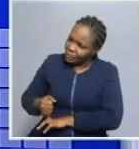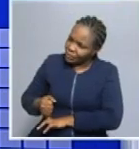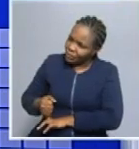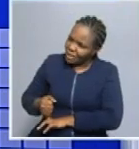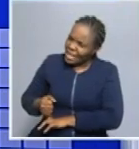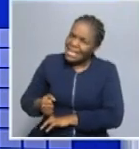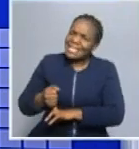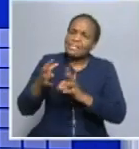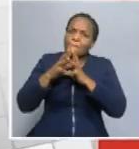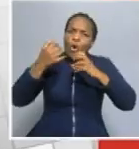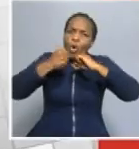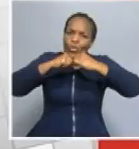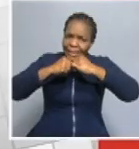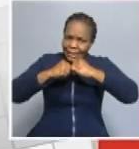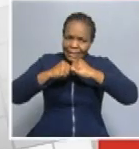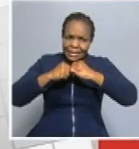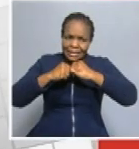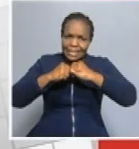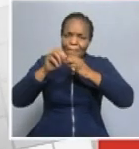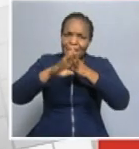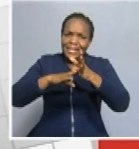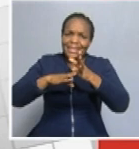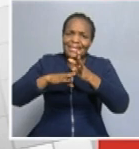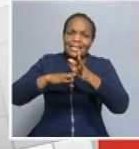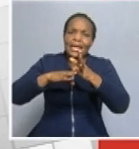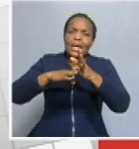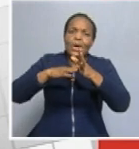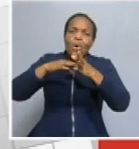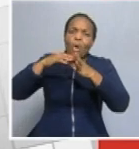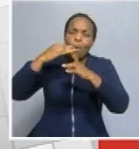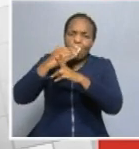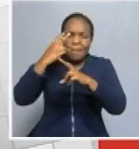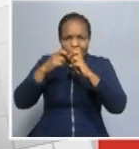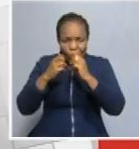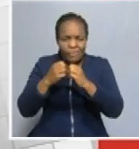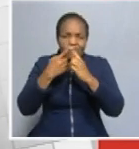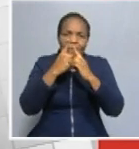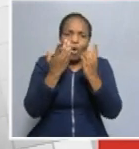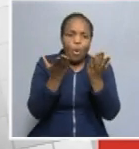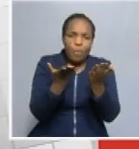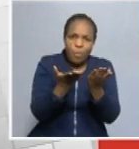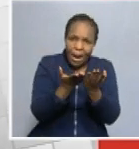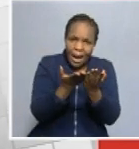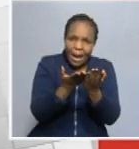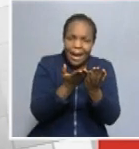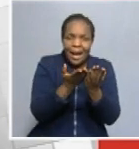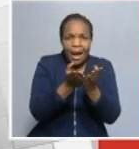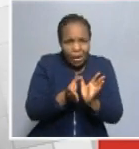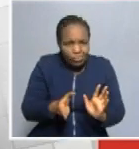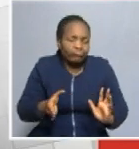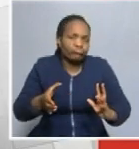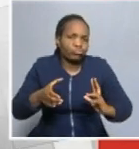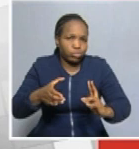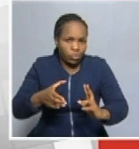psychological effects of this pandemic on our teaching and learning community since the advent of COVID